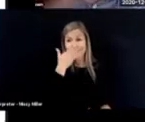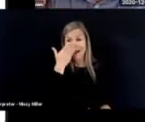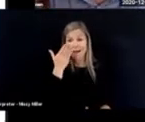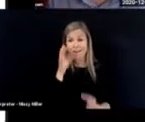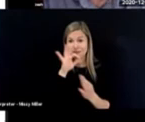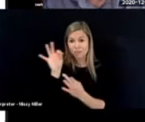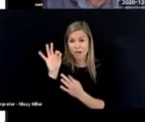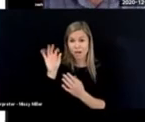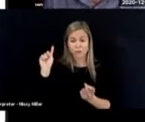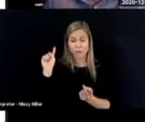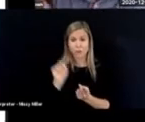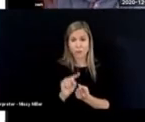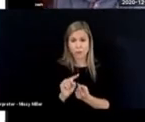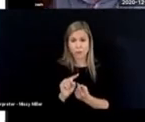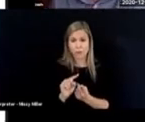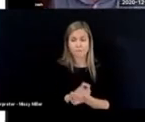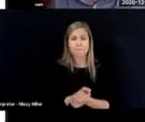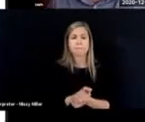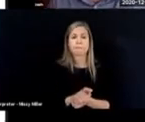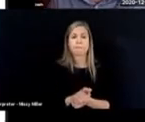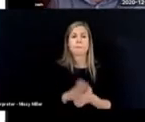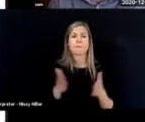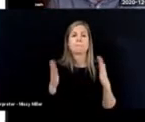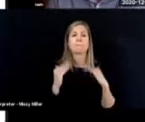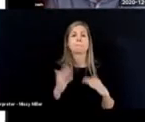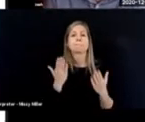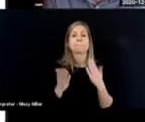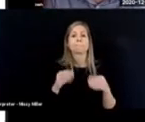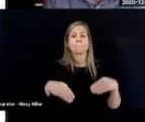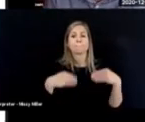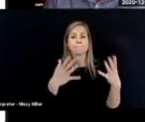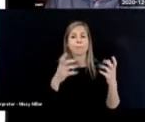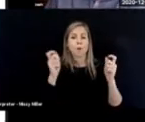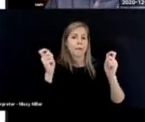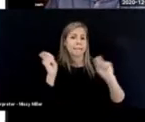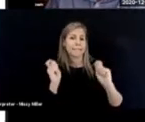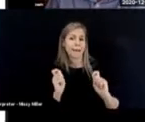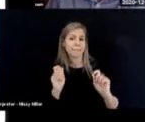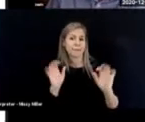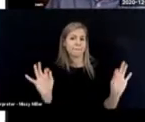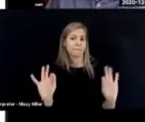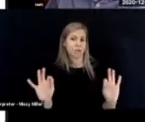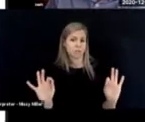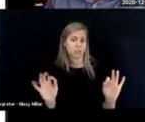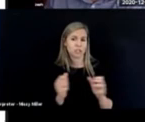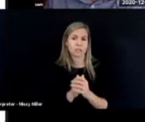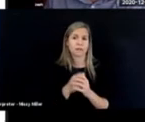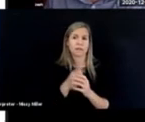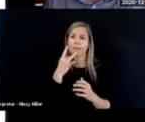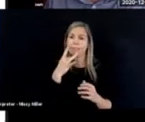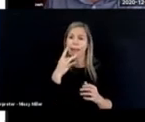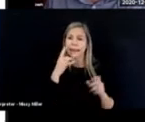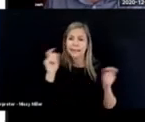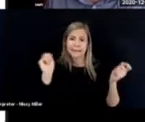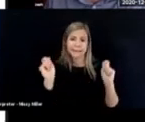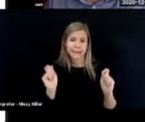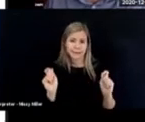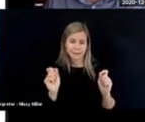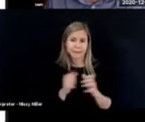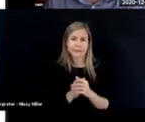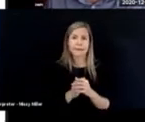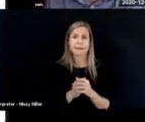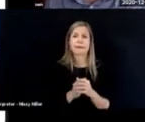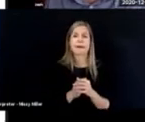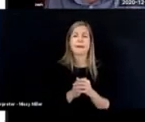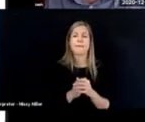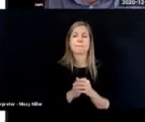And smell distractions as well. Possibly introducing adapted furniture and lighting.